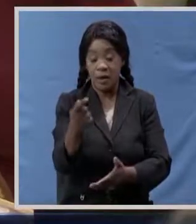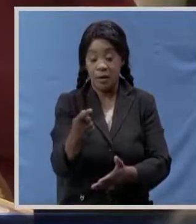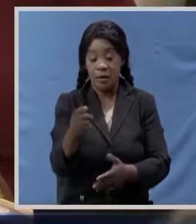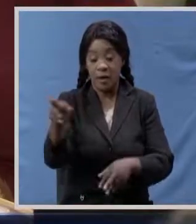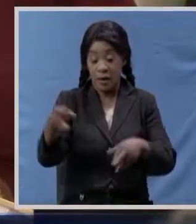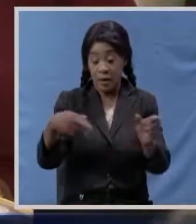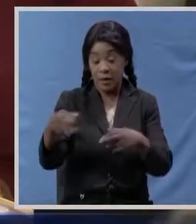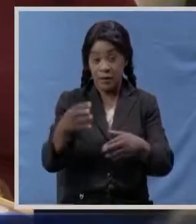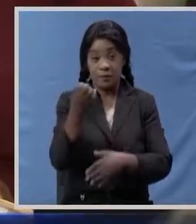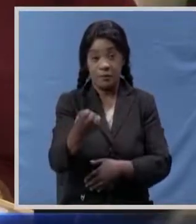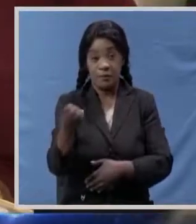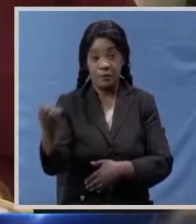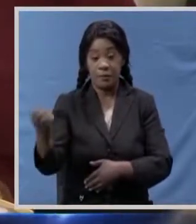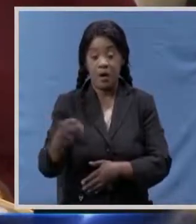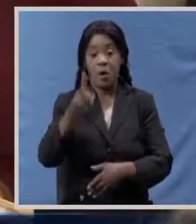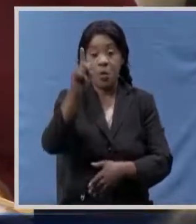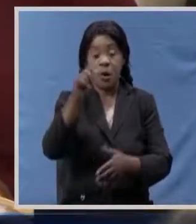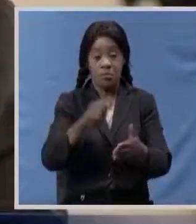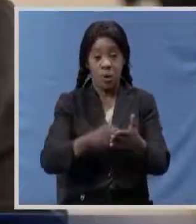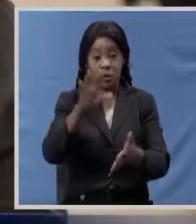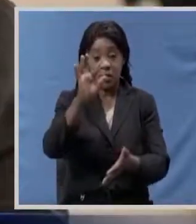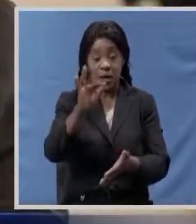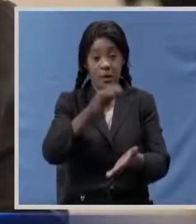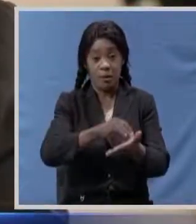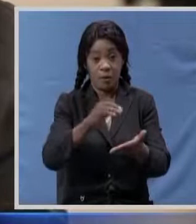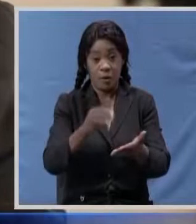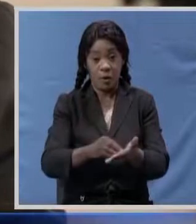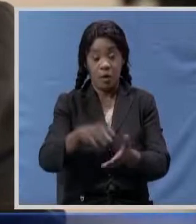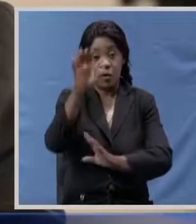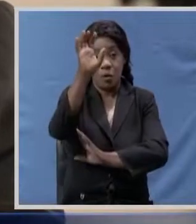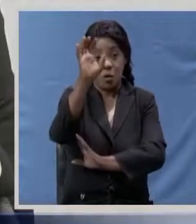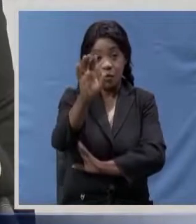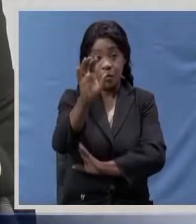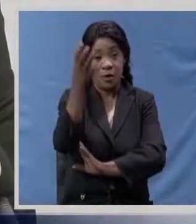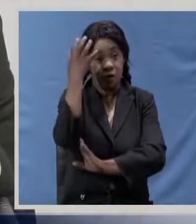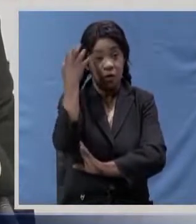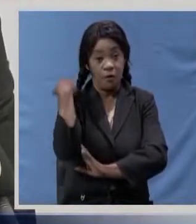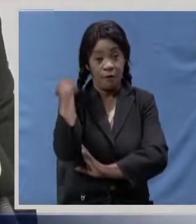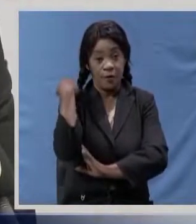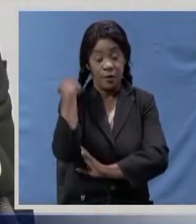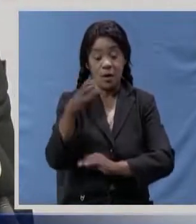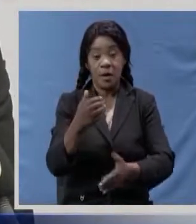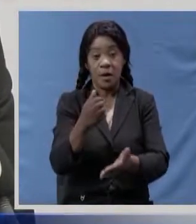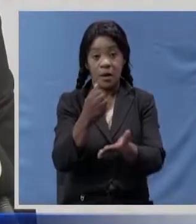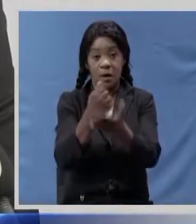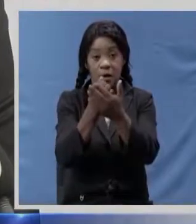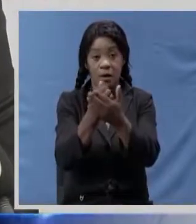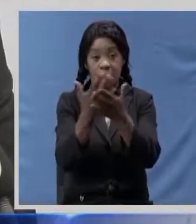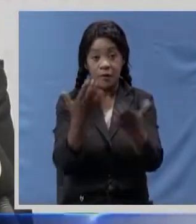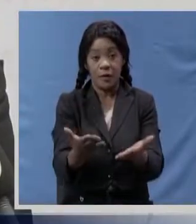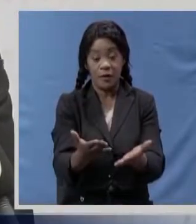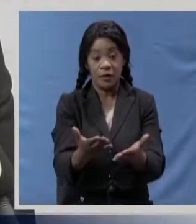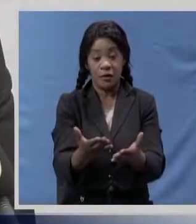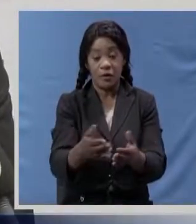also 1.9 million to the provincial office to help fight the stage at the